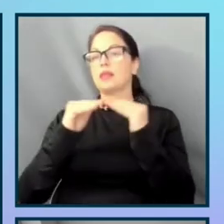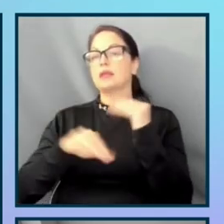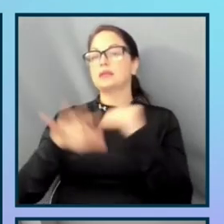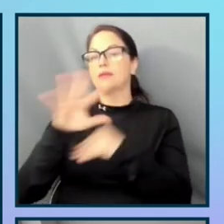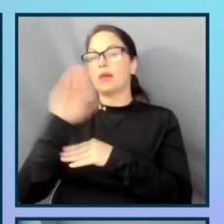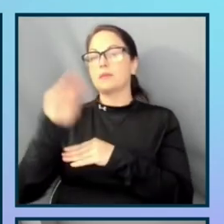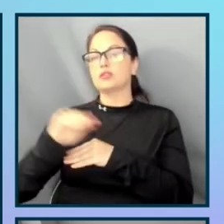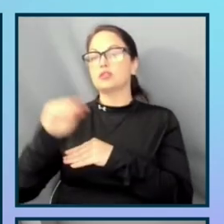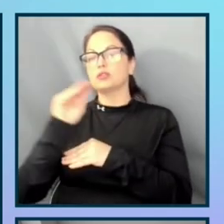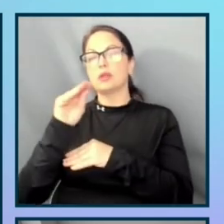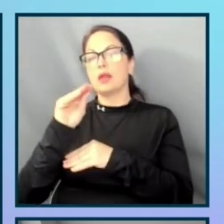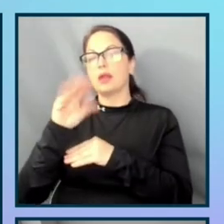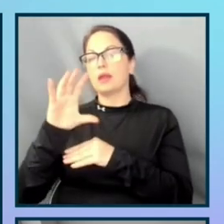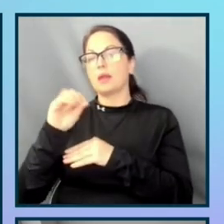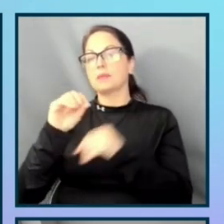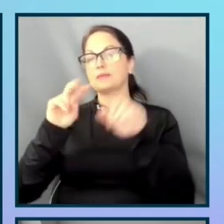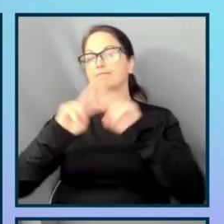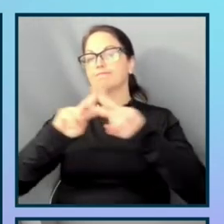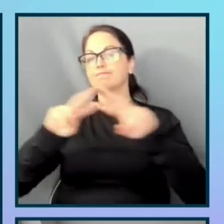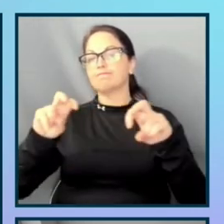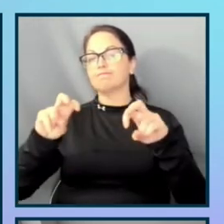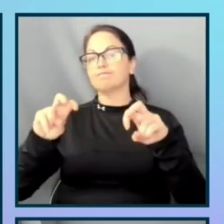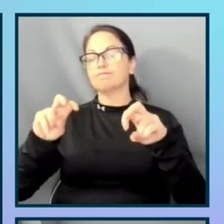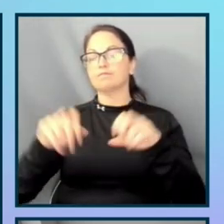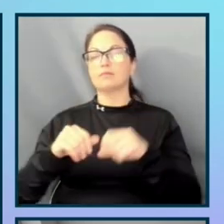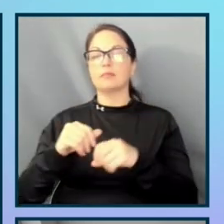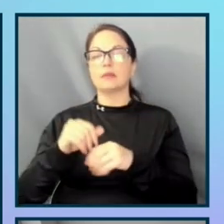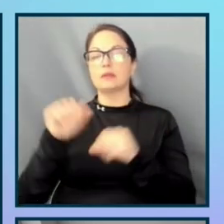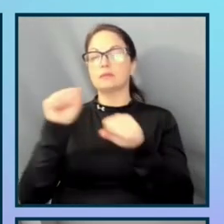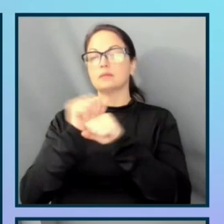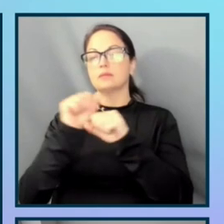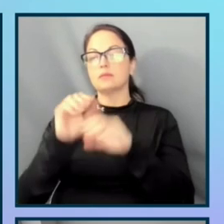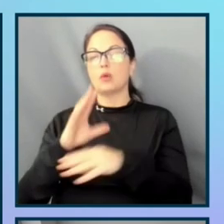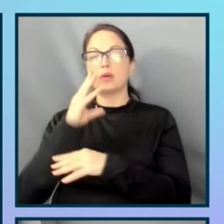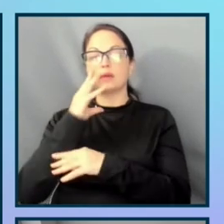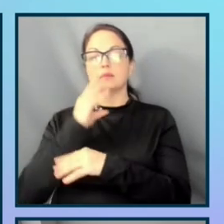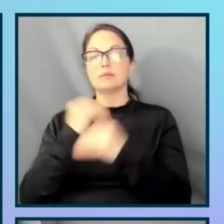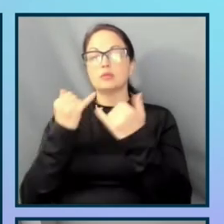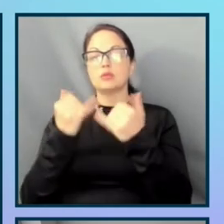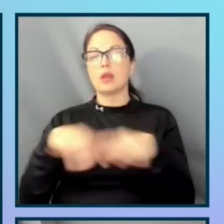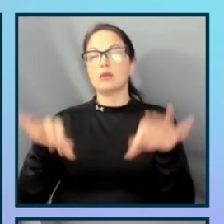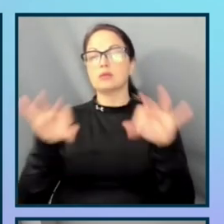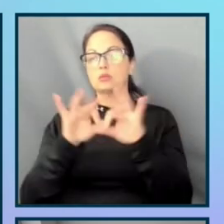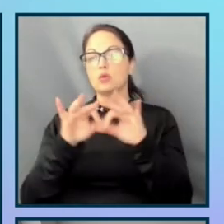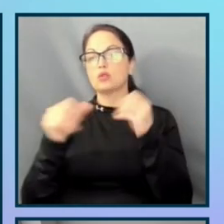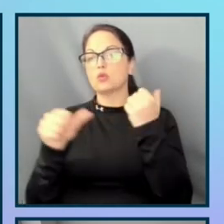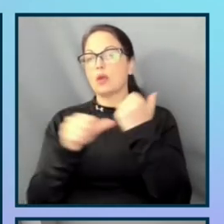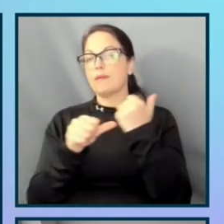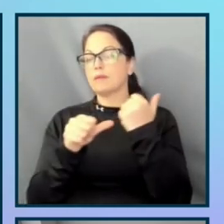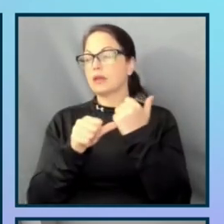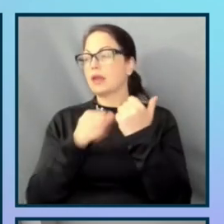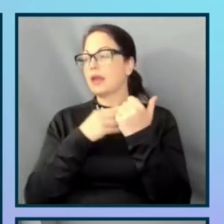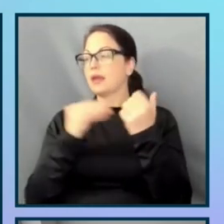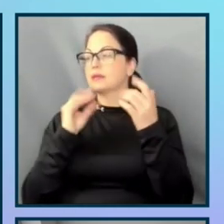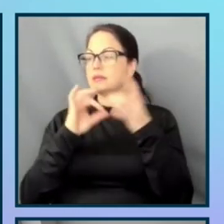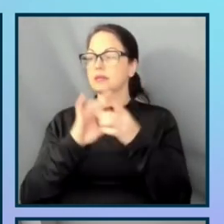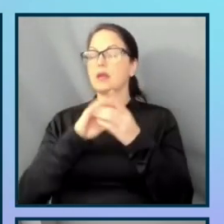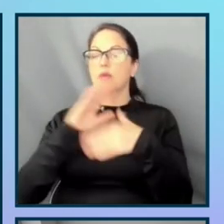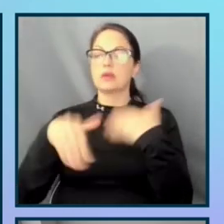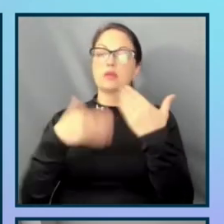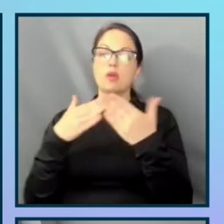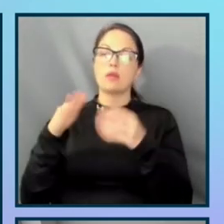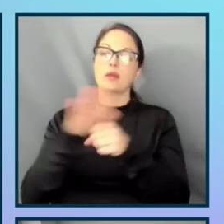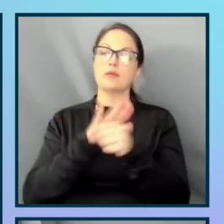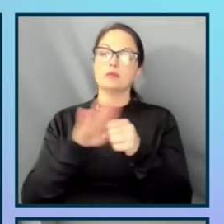experience of those with disabilities. So it is now more important than ever for us to advocate and connect with all the areas of the